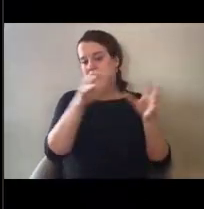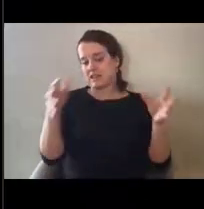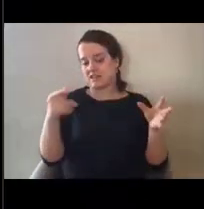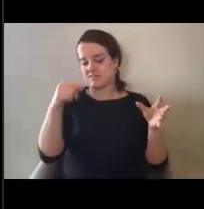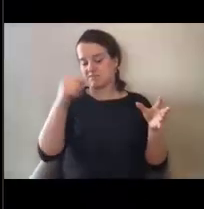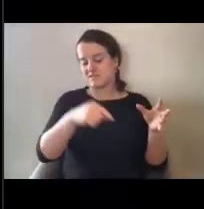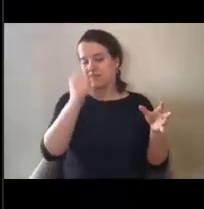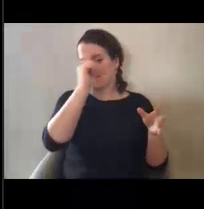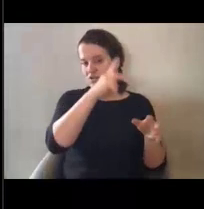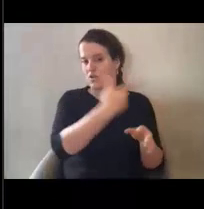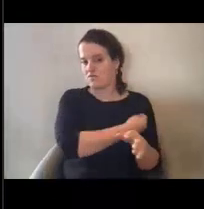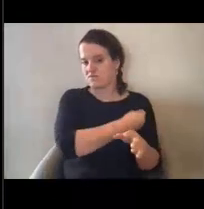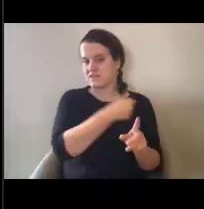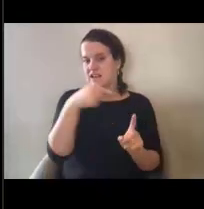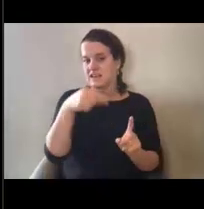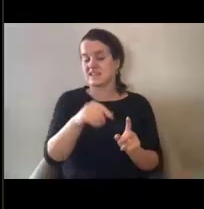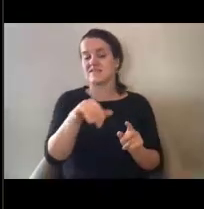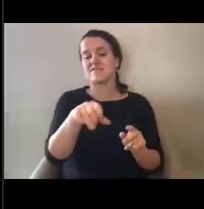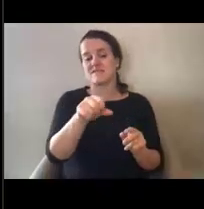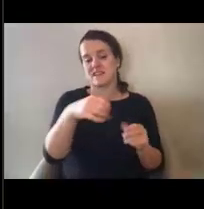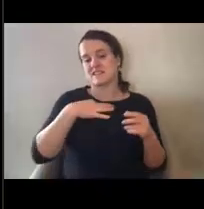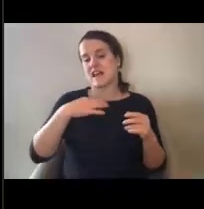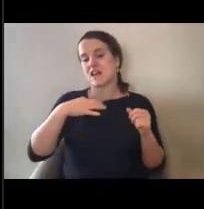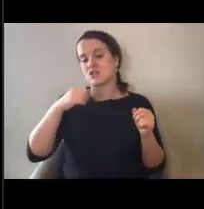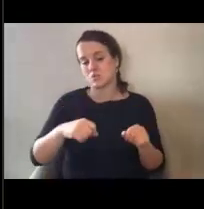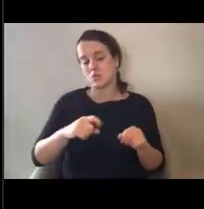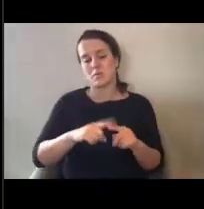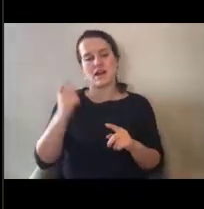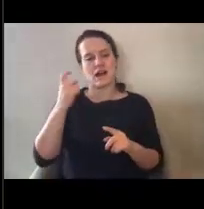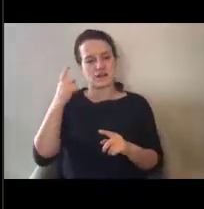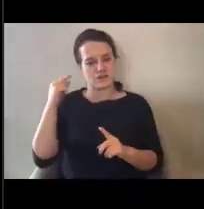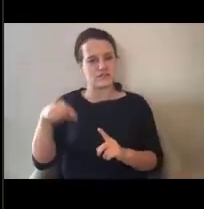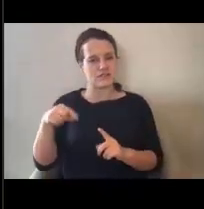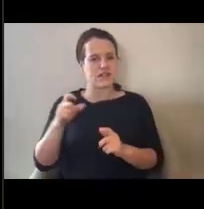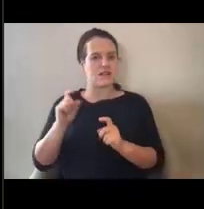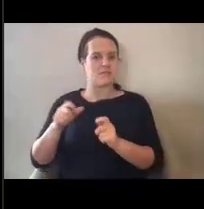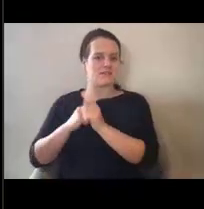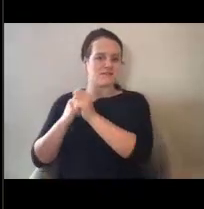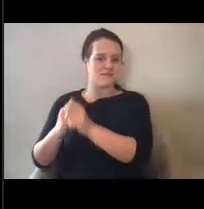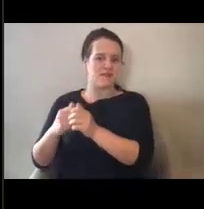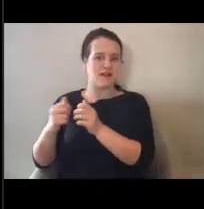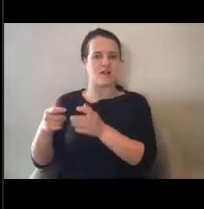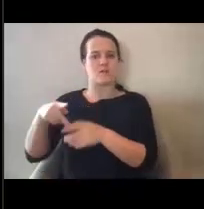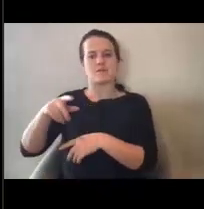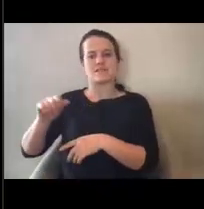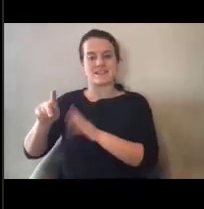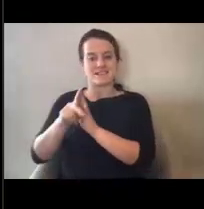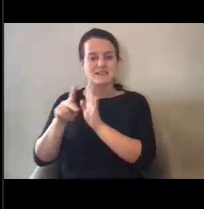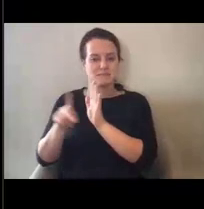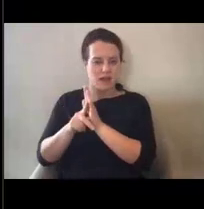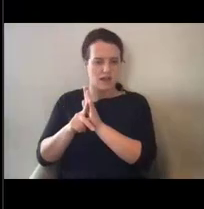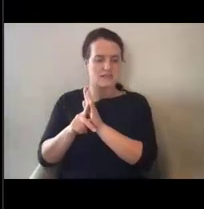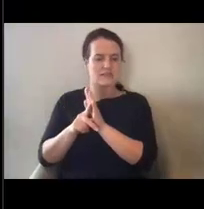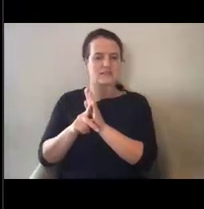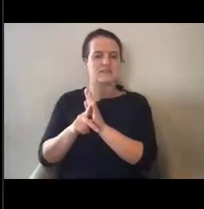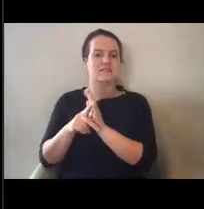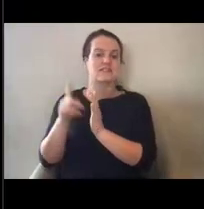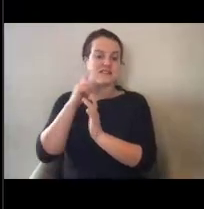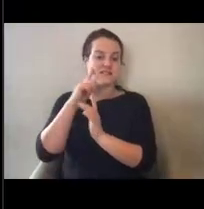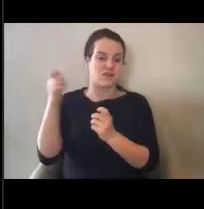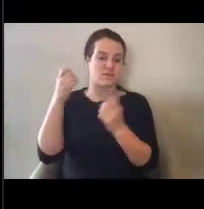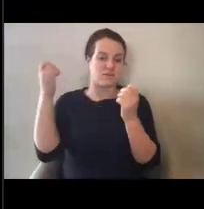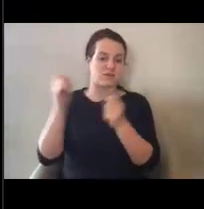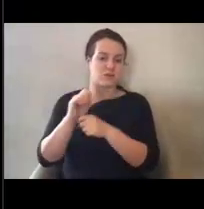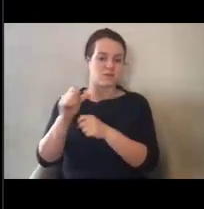-19 vaccines is eligible. Um, but again, this is must be consistent with public assistance policies, uh, which for emergency work